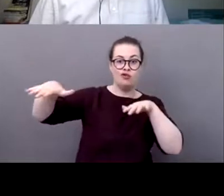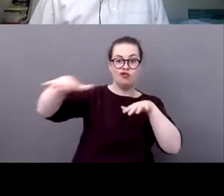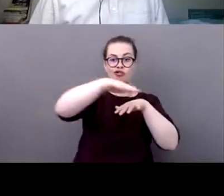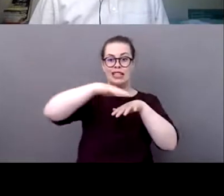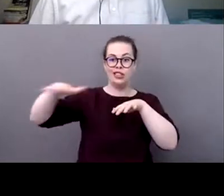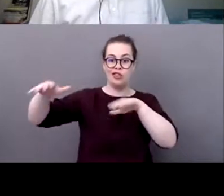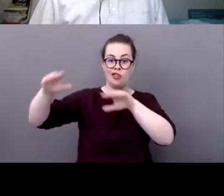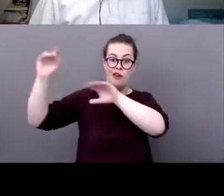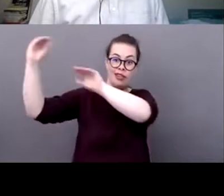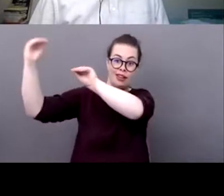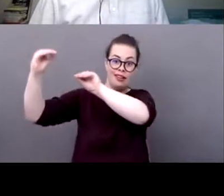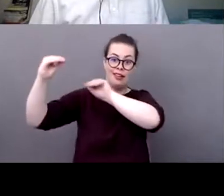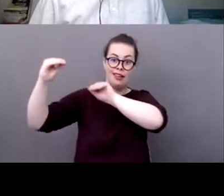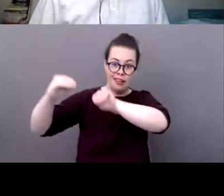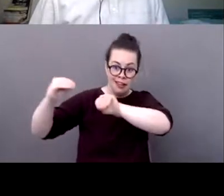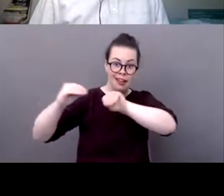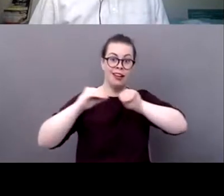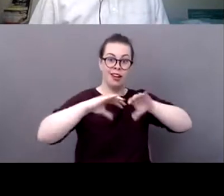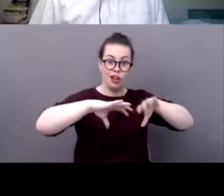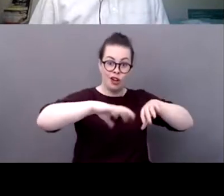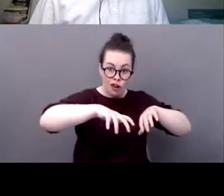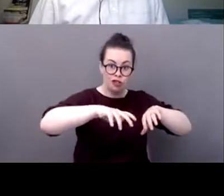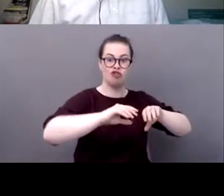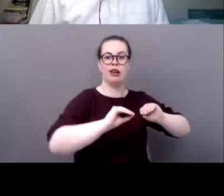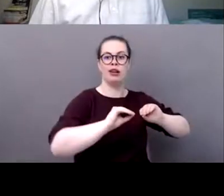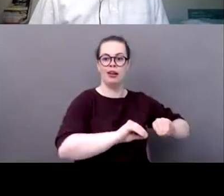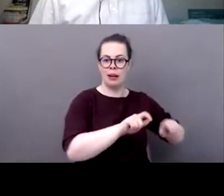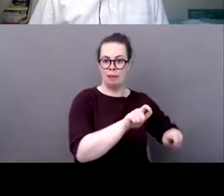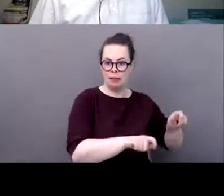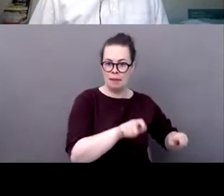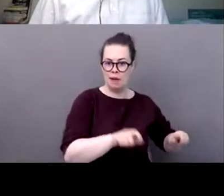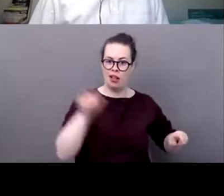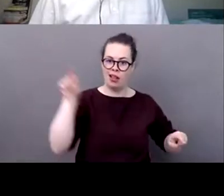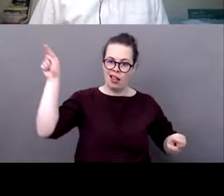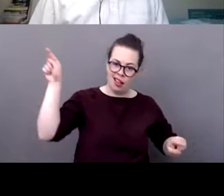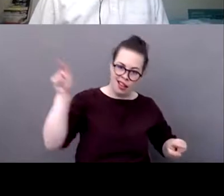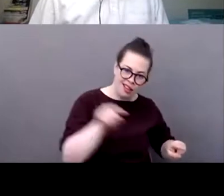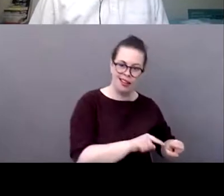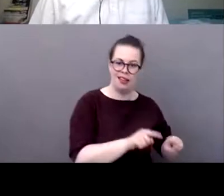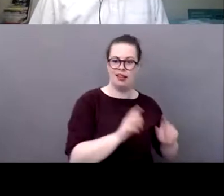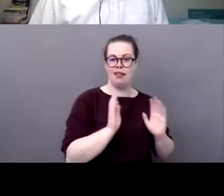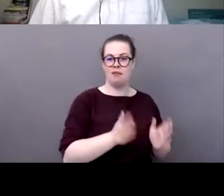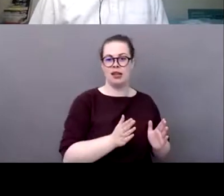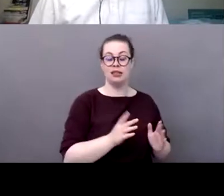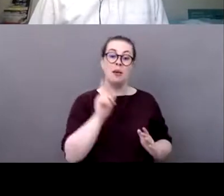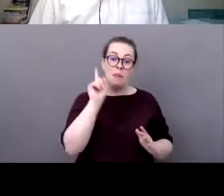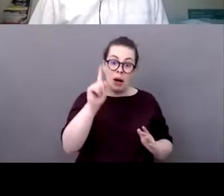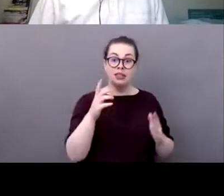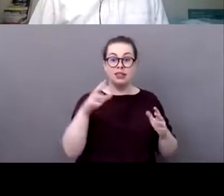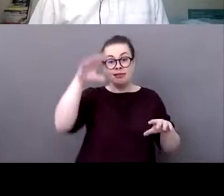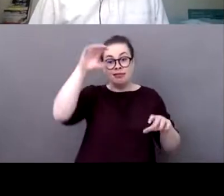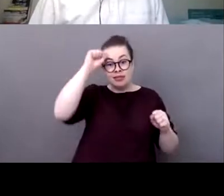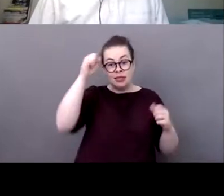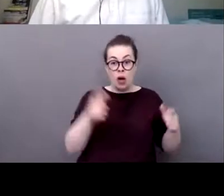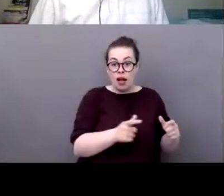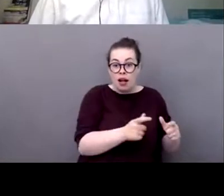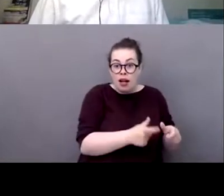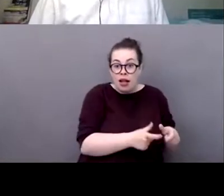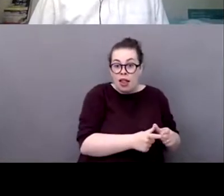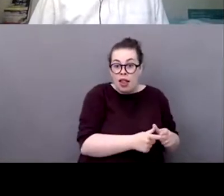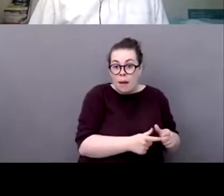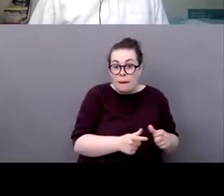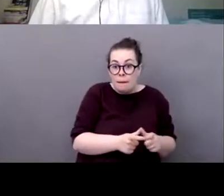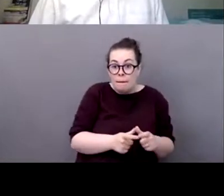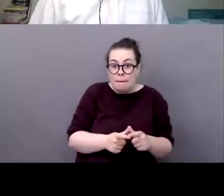as peter said you know it's also about clubs which is the ideal is that everybody in their own little size every